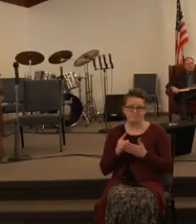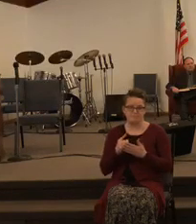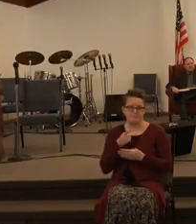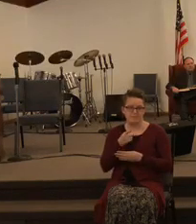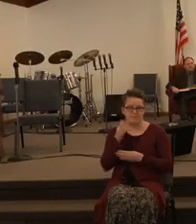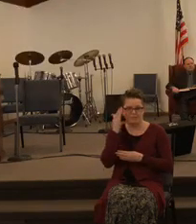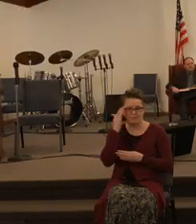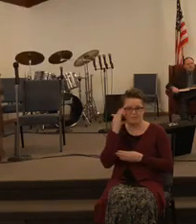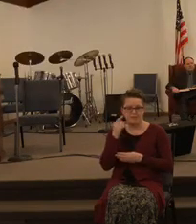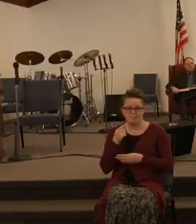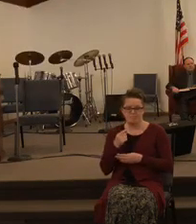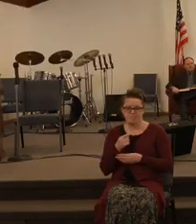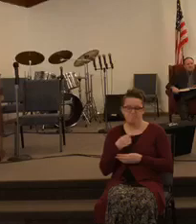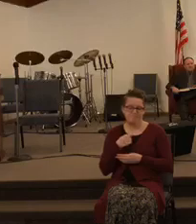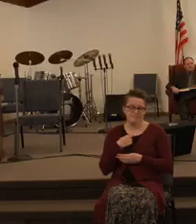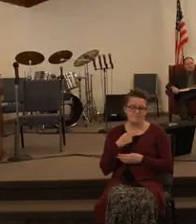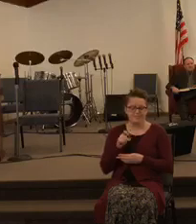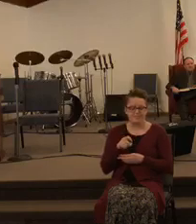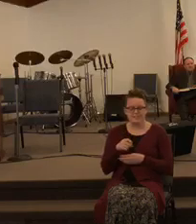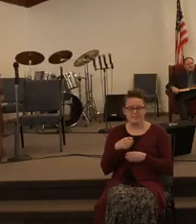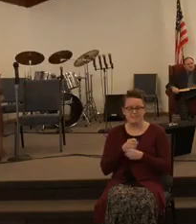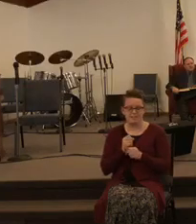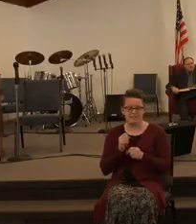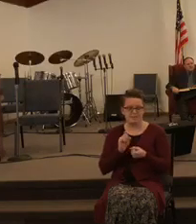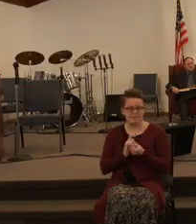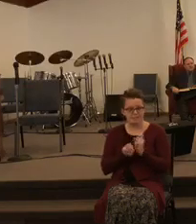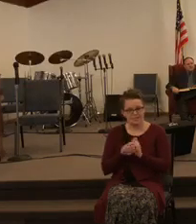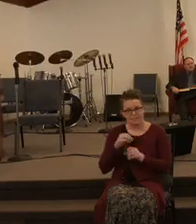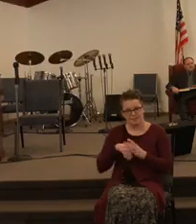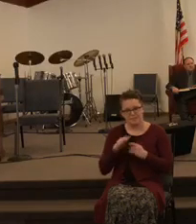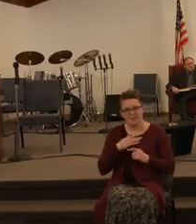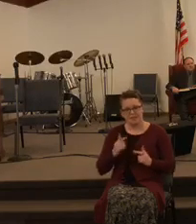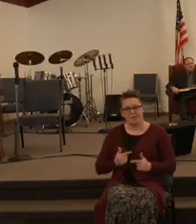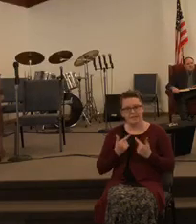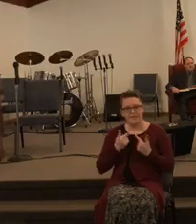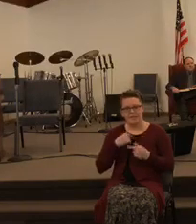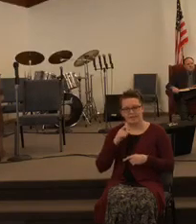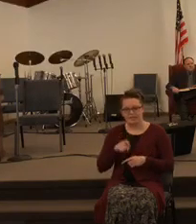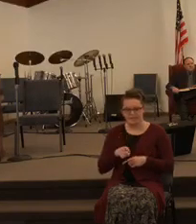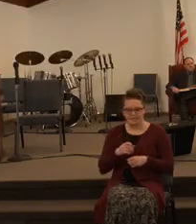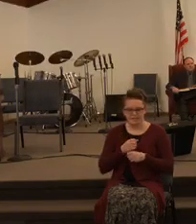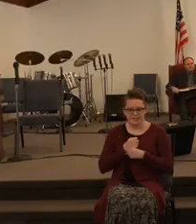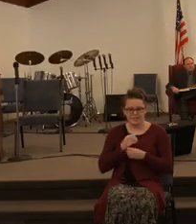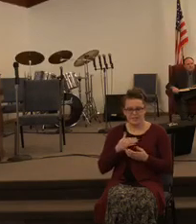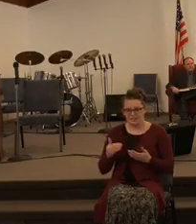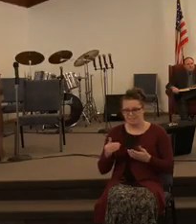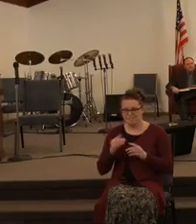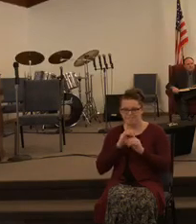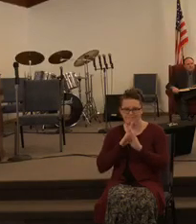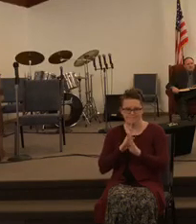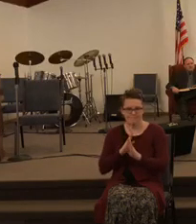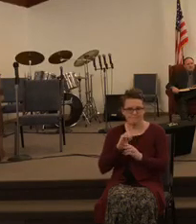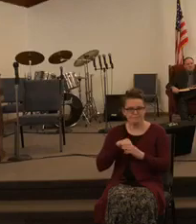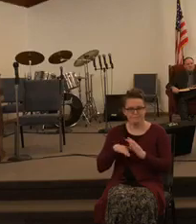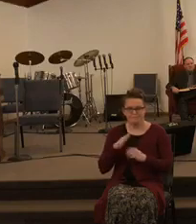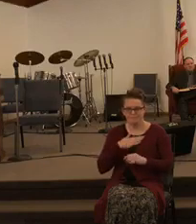I need to make a change in my life I need to get some things in order in my life spiritually